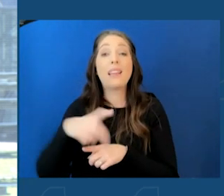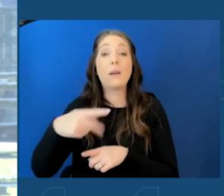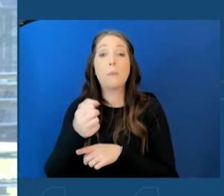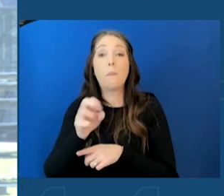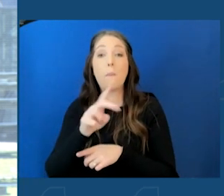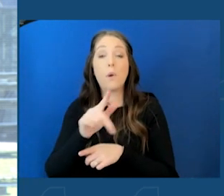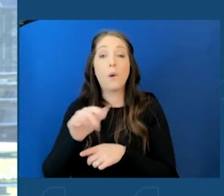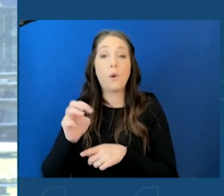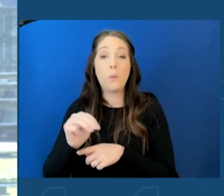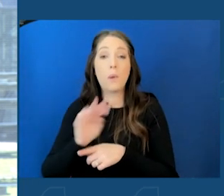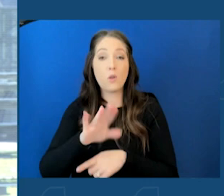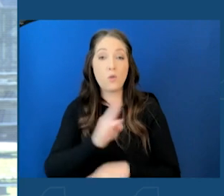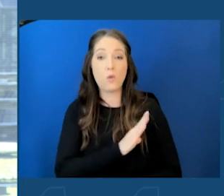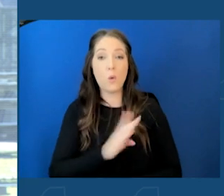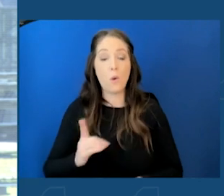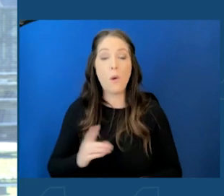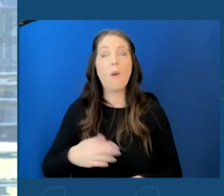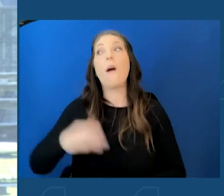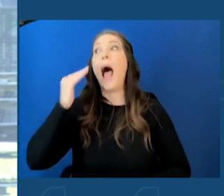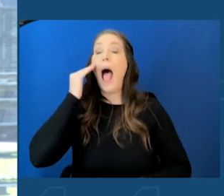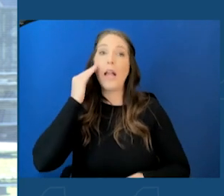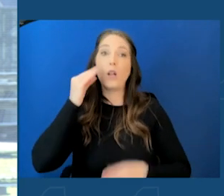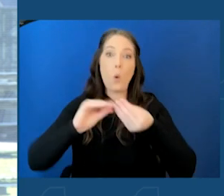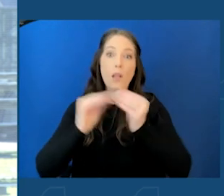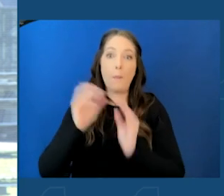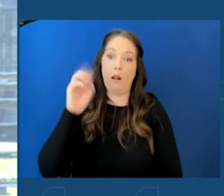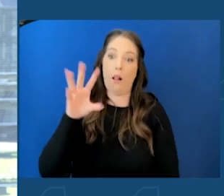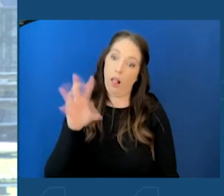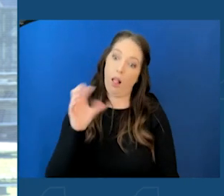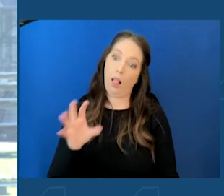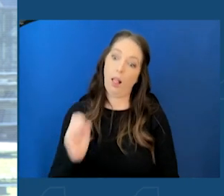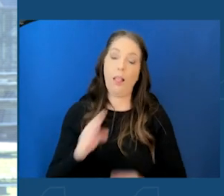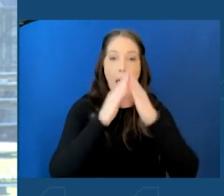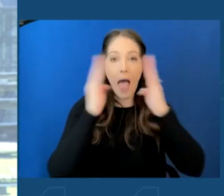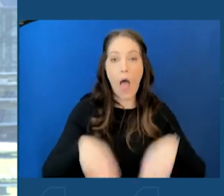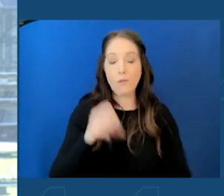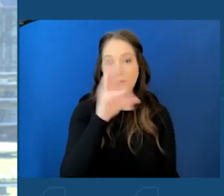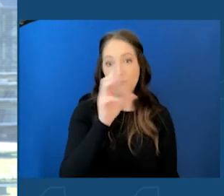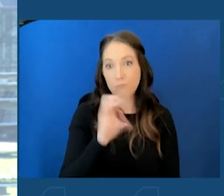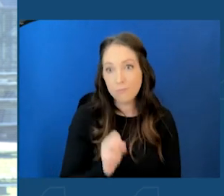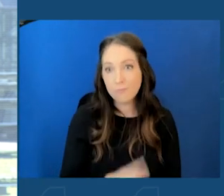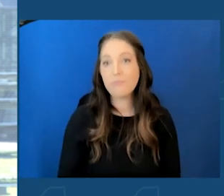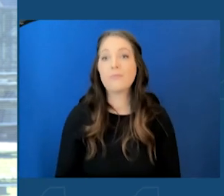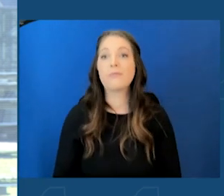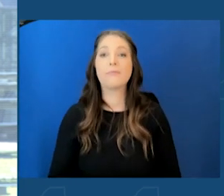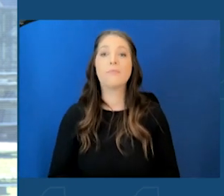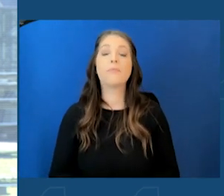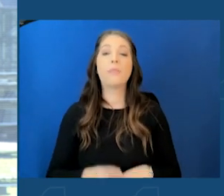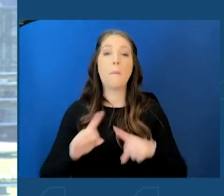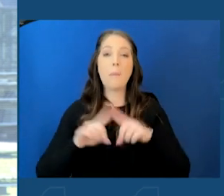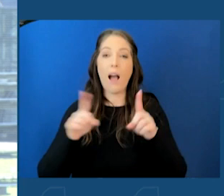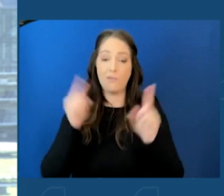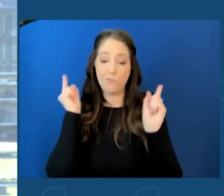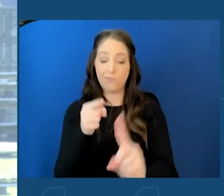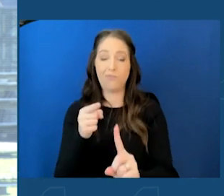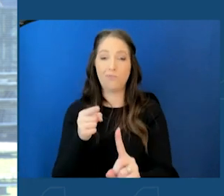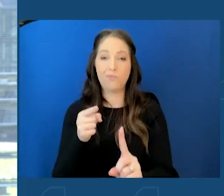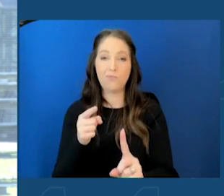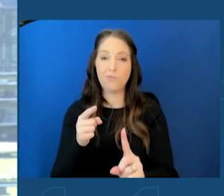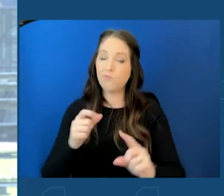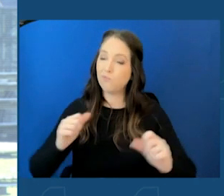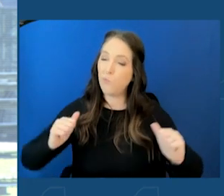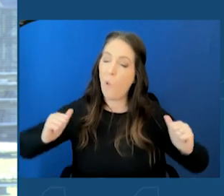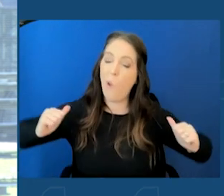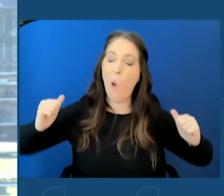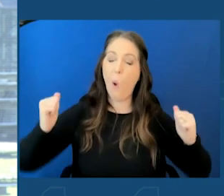So I know I threw a lot of numbers at you, a lot of houses, a lot of this and that. But the bottom line is we are all in. New York State is all in with